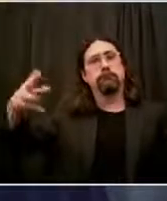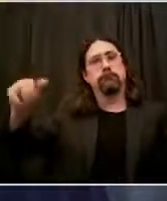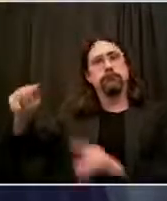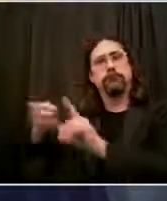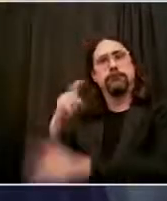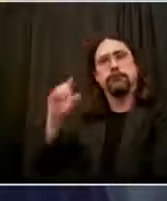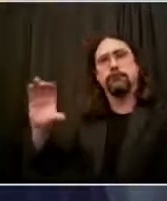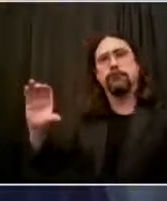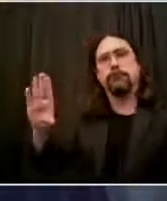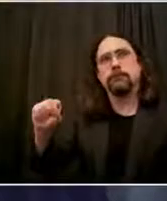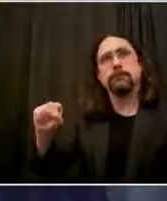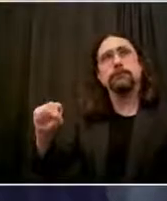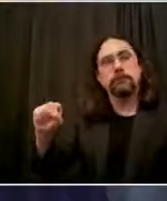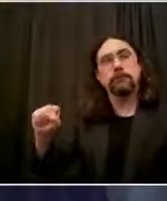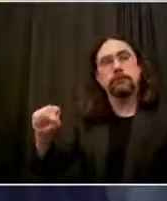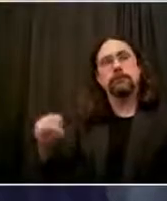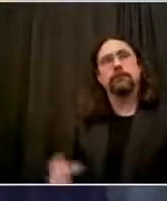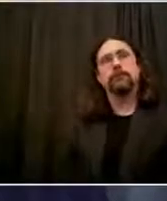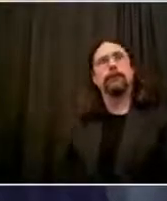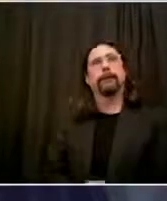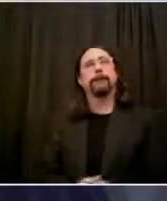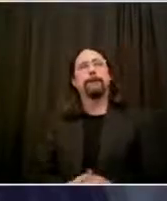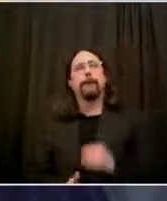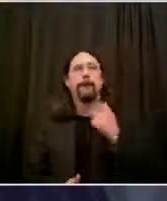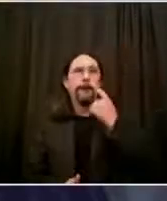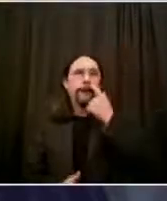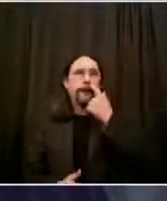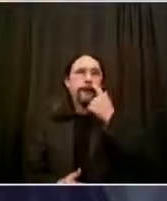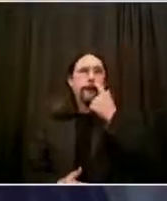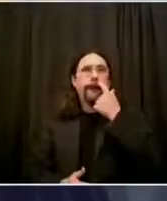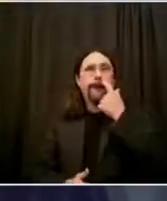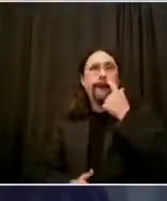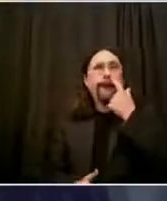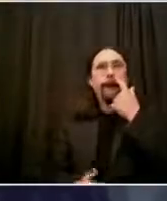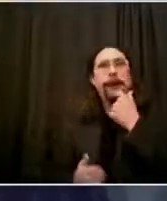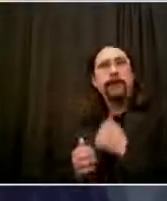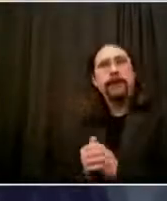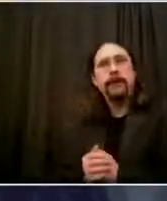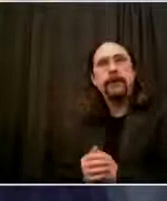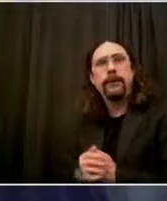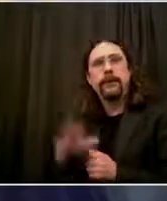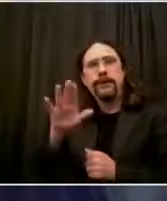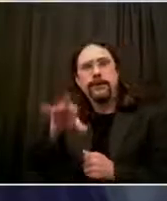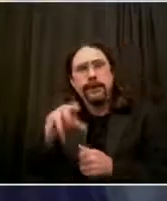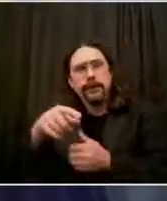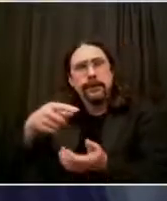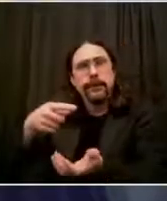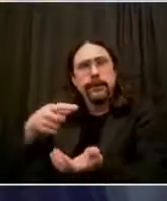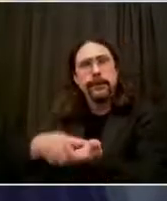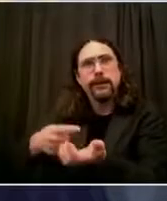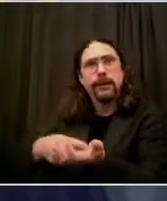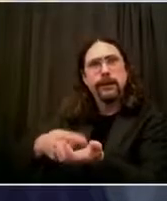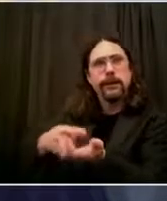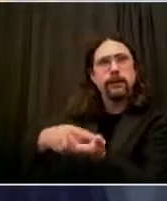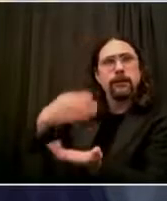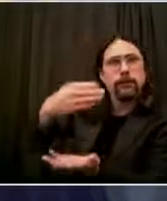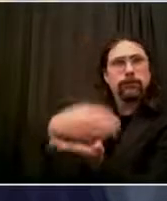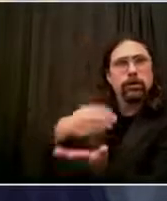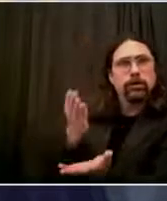city controller has suggested that one way you could find that money would be a higher increase in the NYPD, which would save